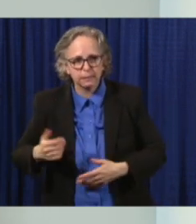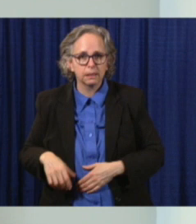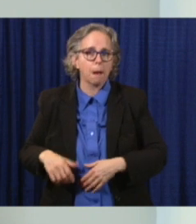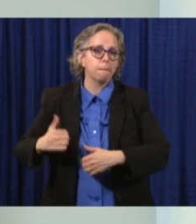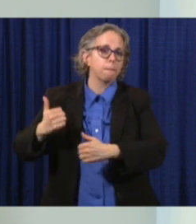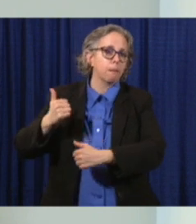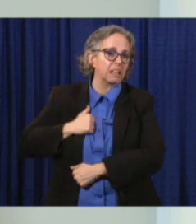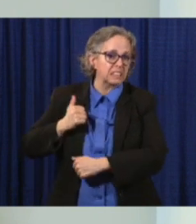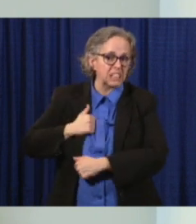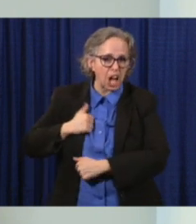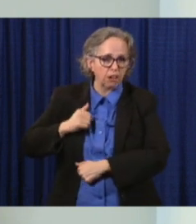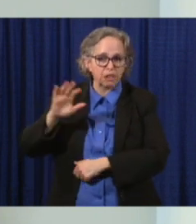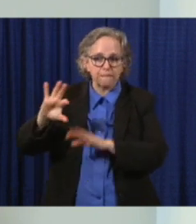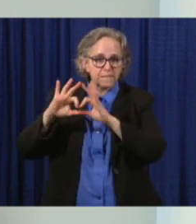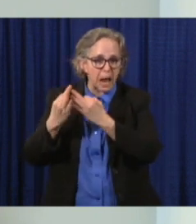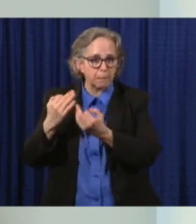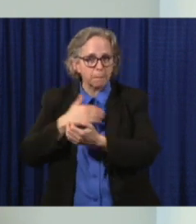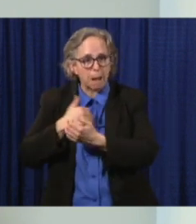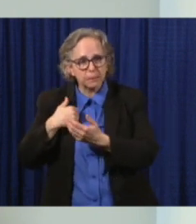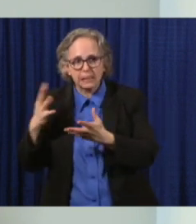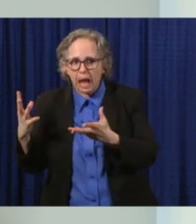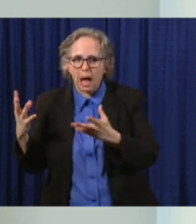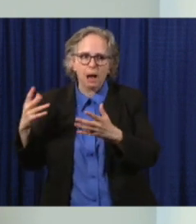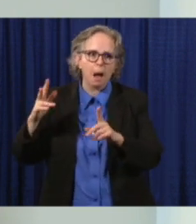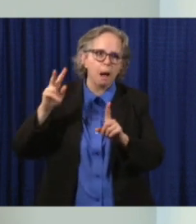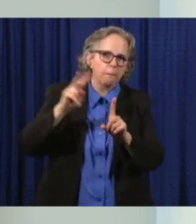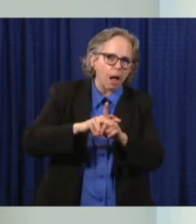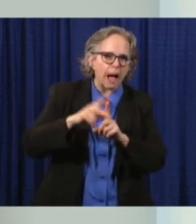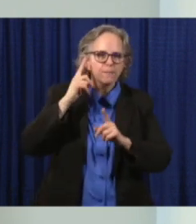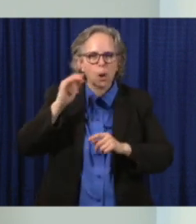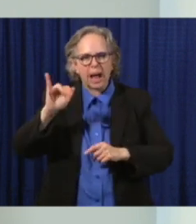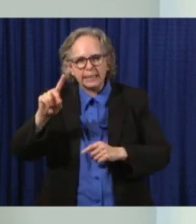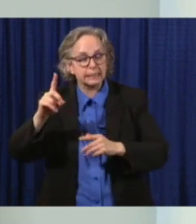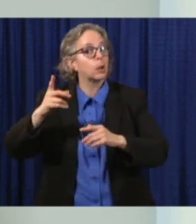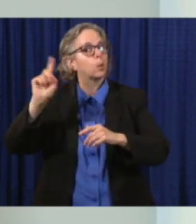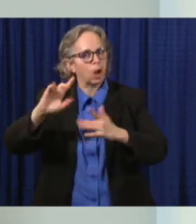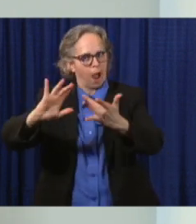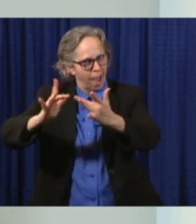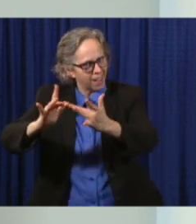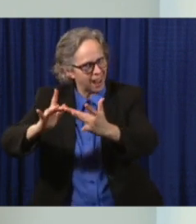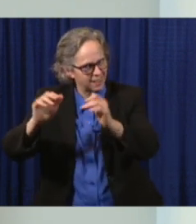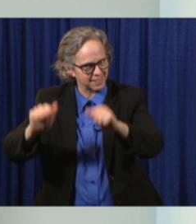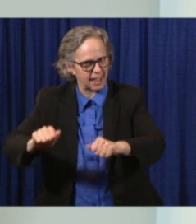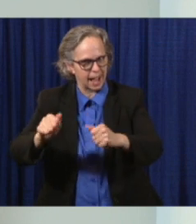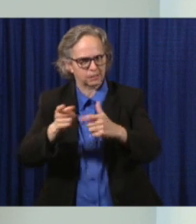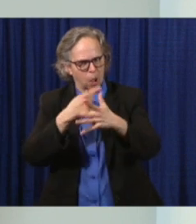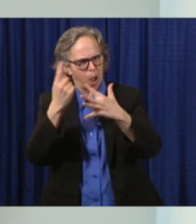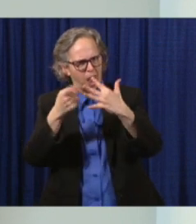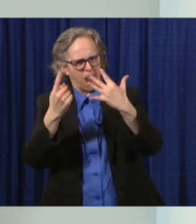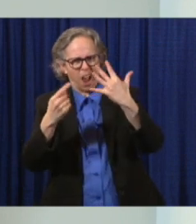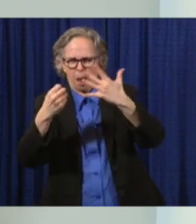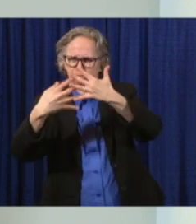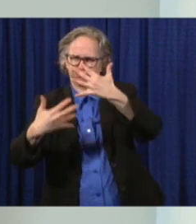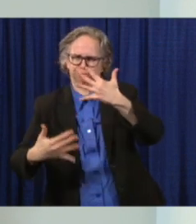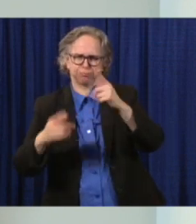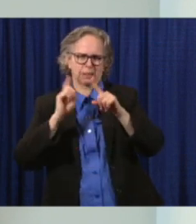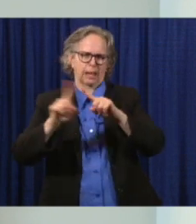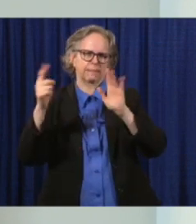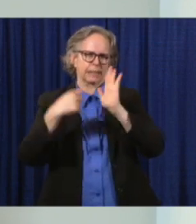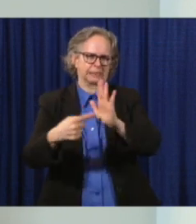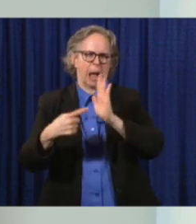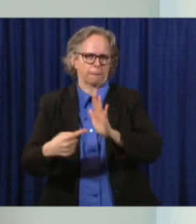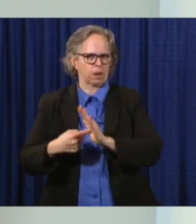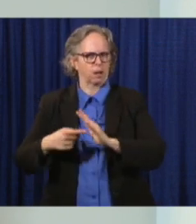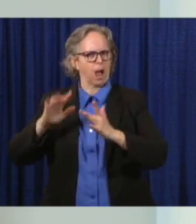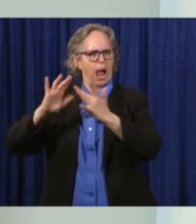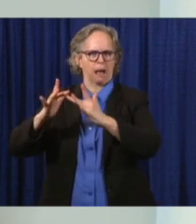licenses and ID cards and request duplicate licenses online. There are a variety of things like that that are available online. So